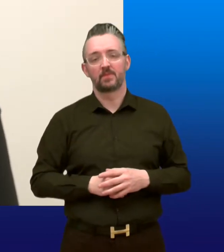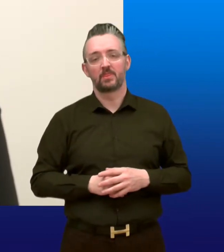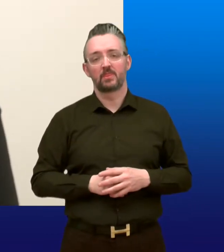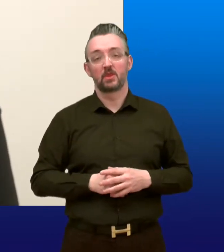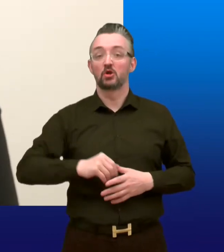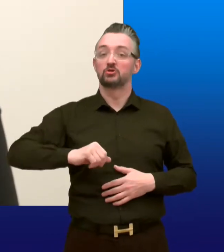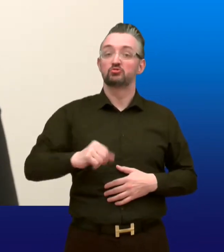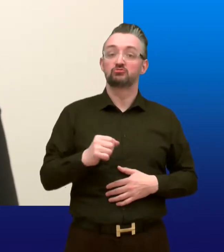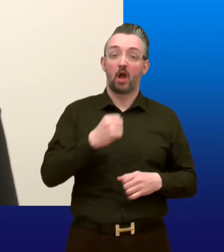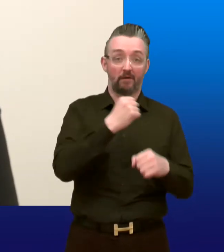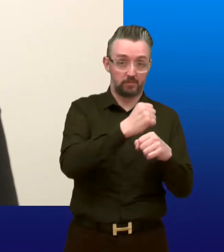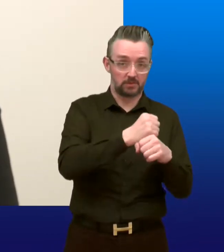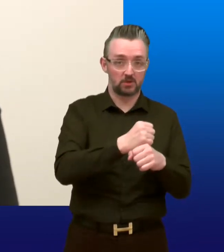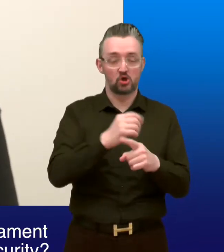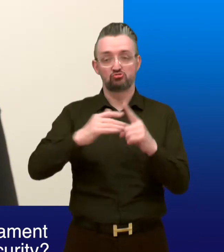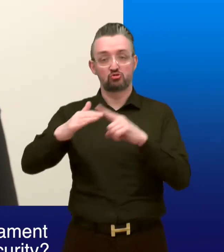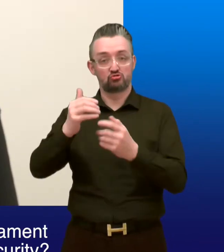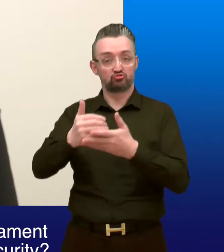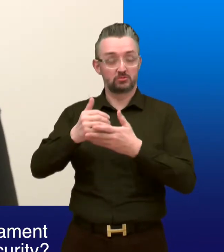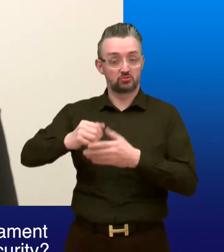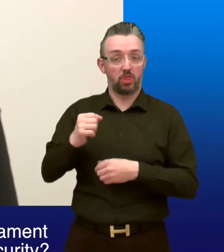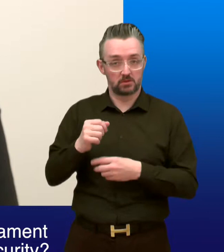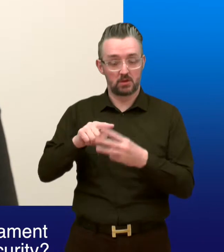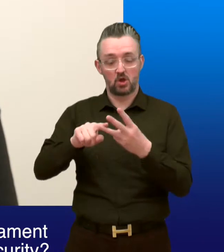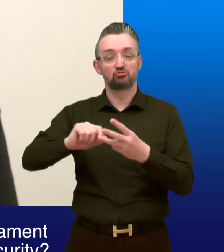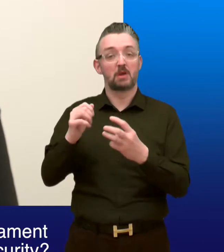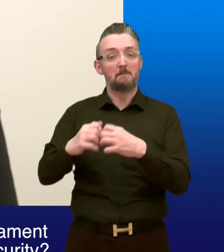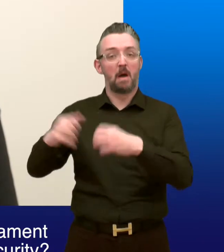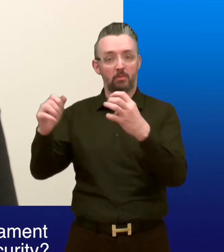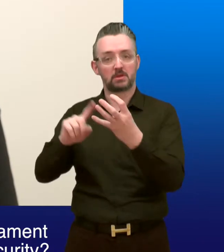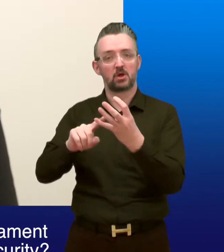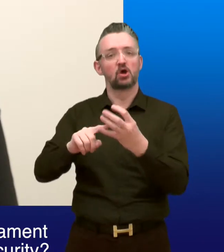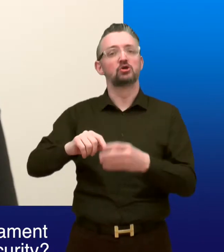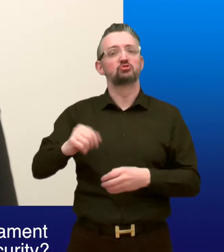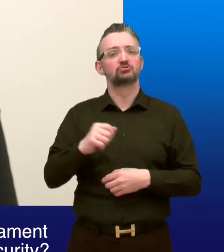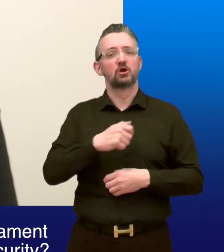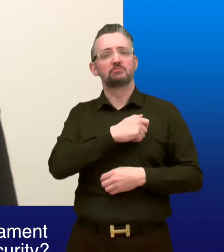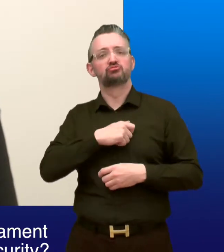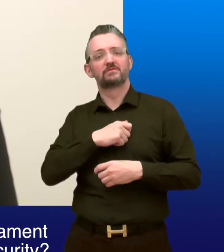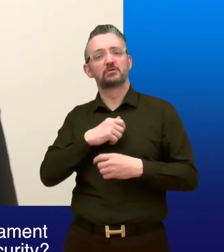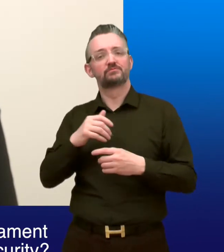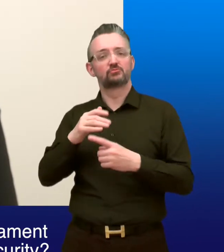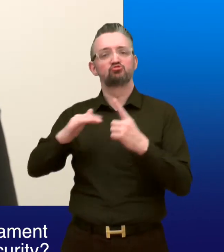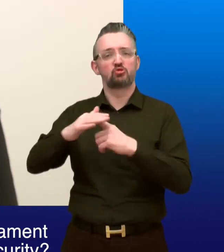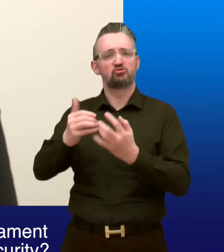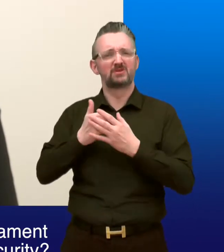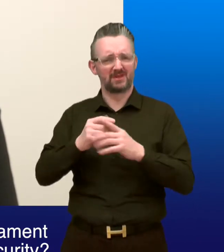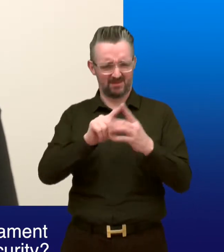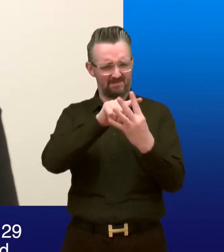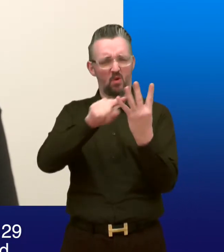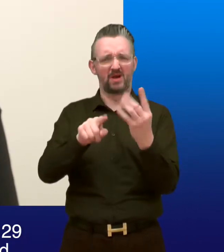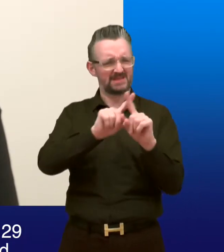What is the difference between the Scottish Government, Social Security Scotland, the Scottish Parliament and the Scottish Commission on Social Security?